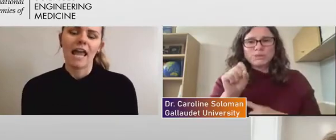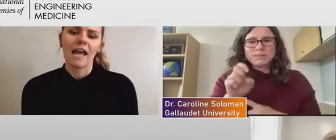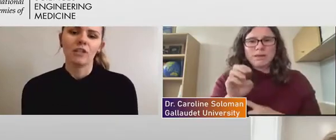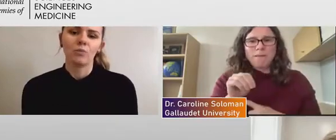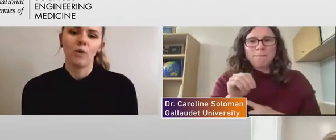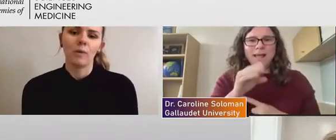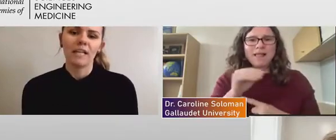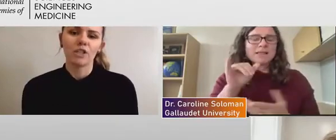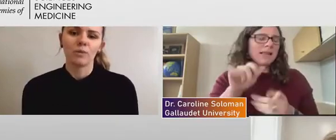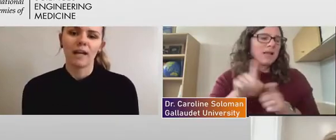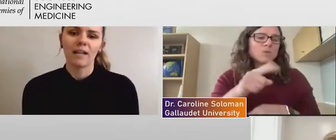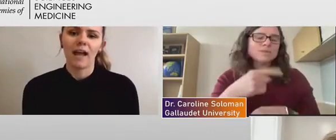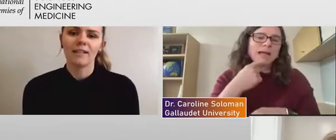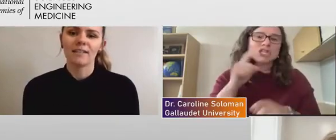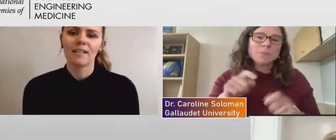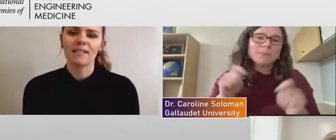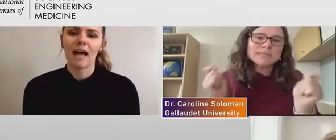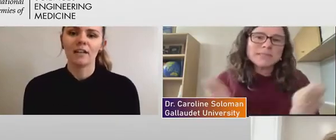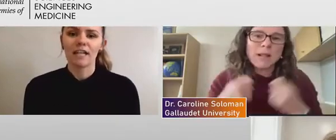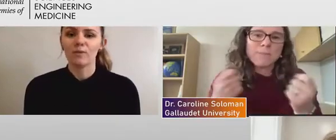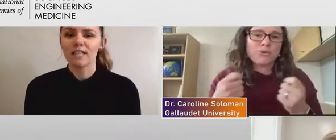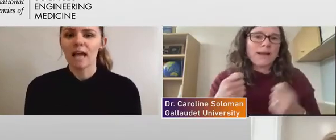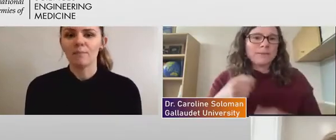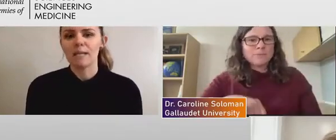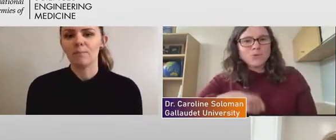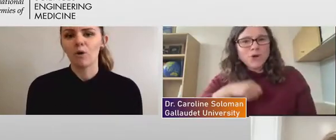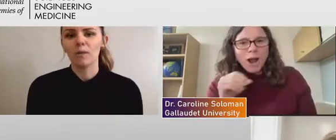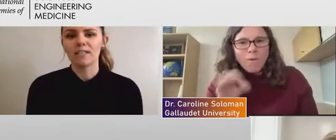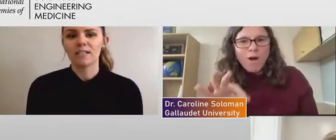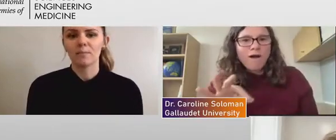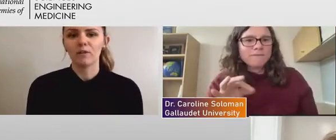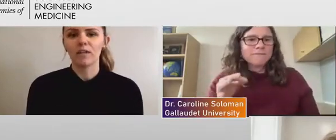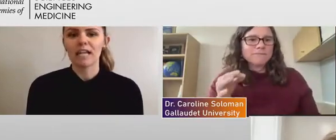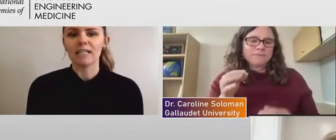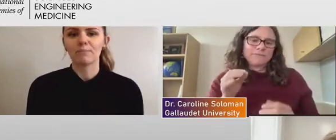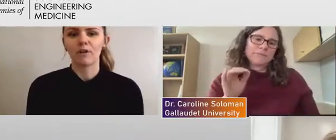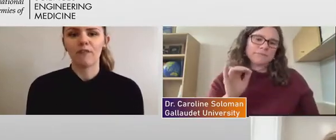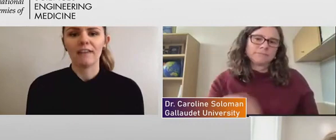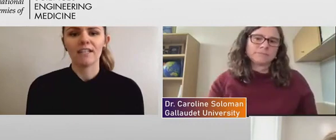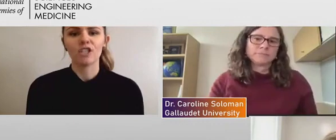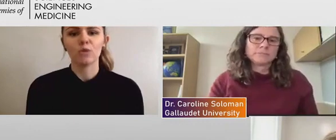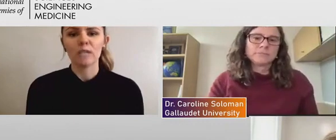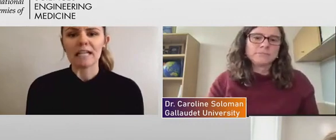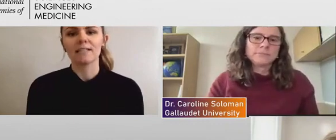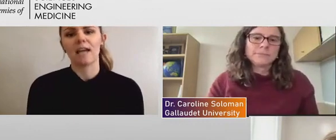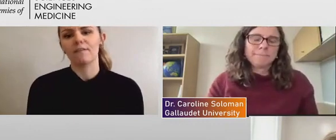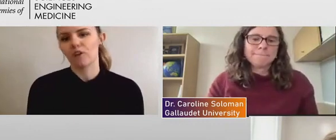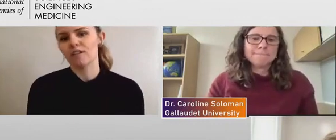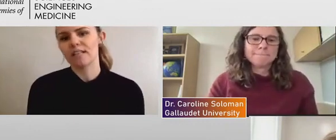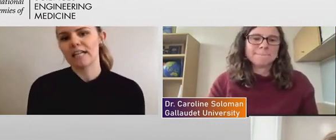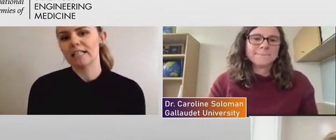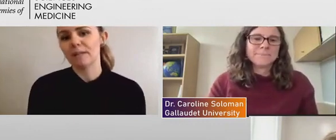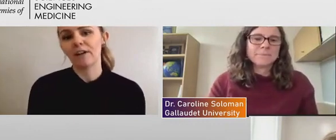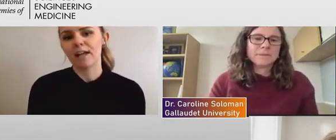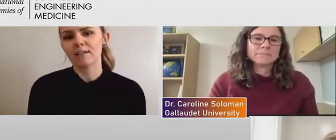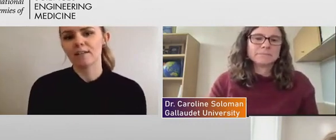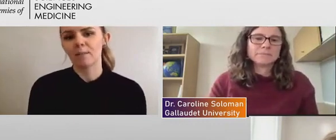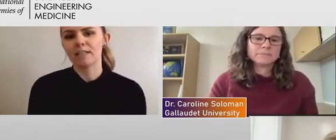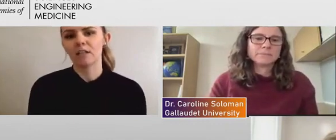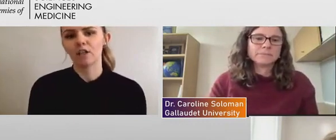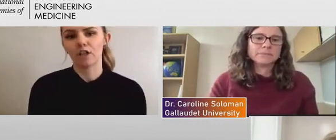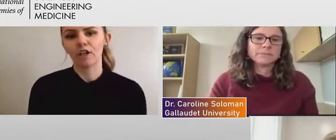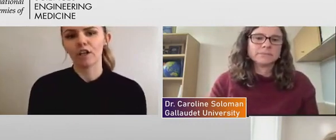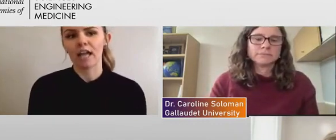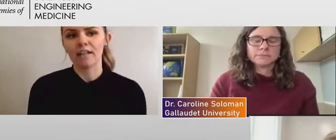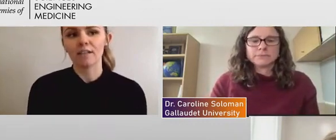And what we need to recognize is that, like you said, people with disabilities provide this unique, diverse experience and